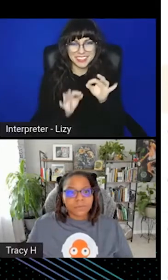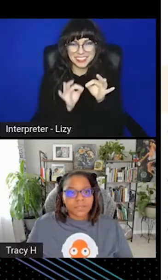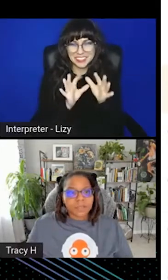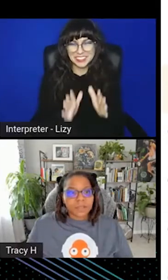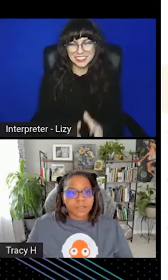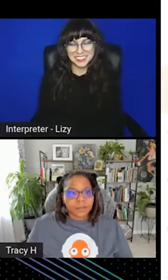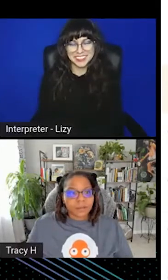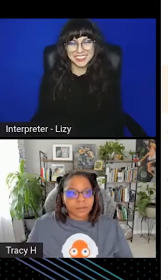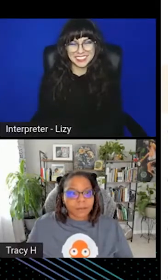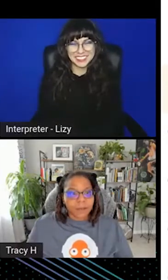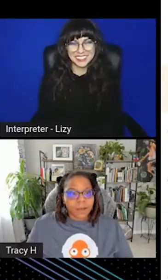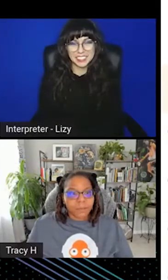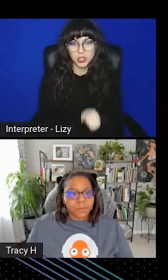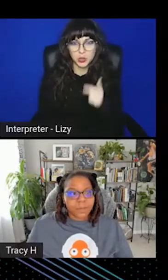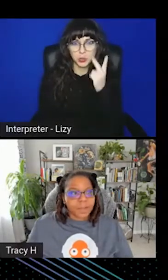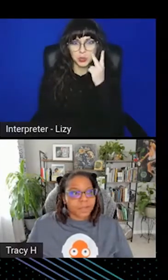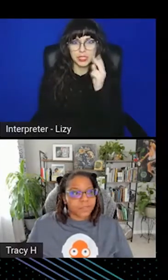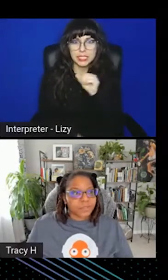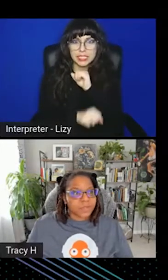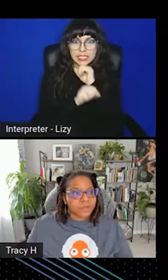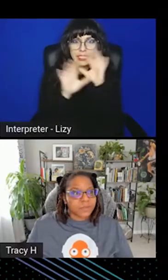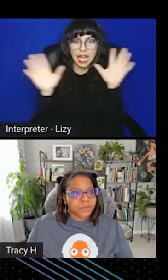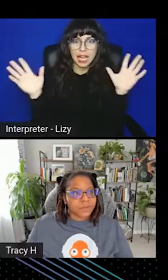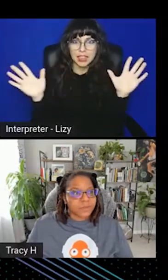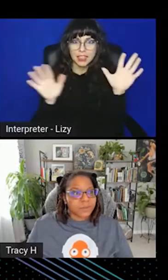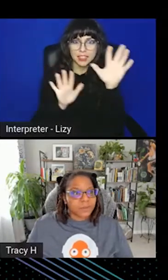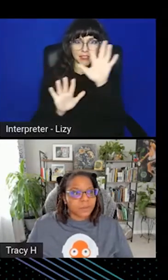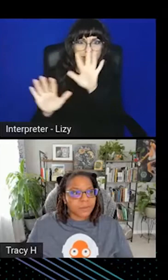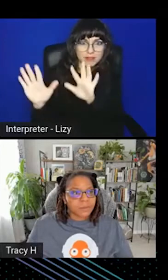You see nothing. I will be back in two shakes.